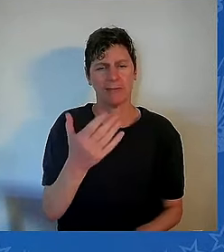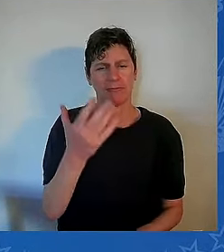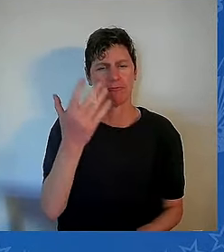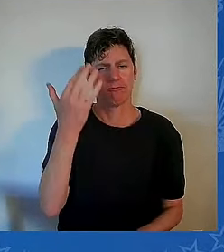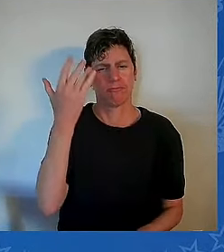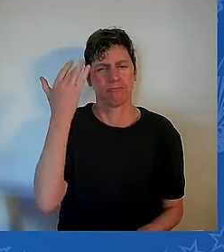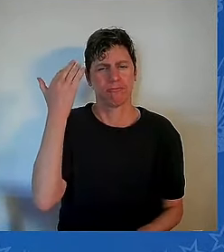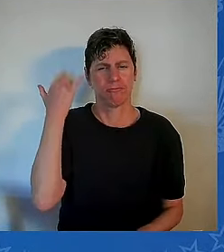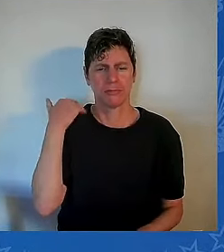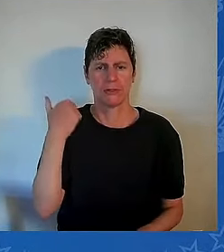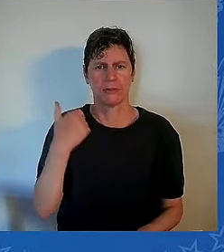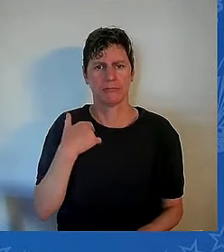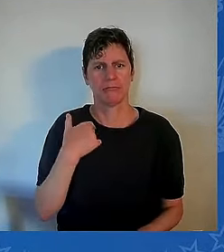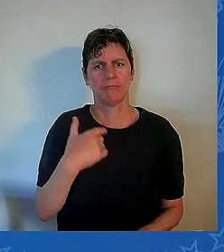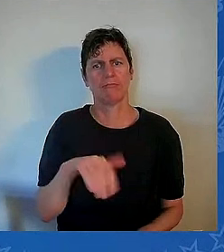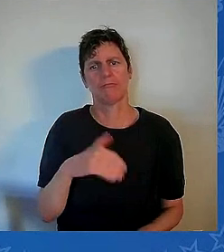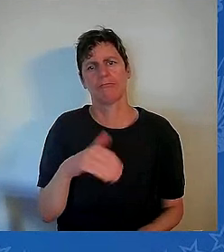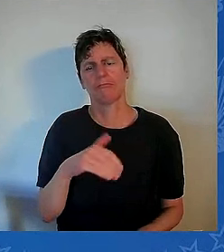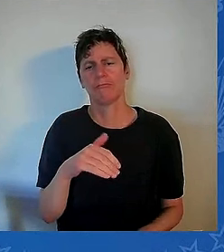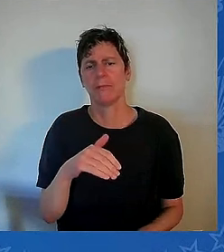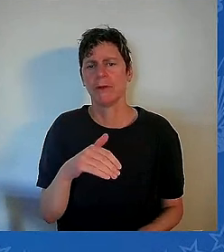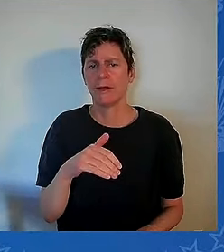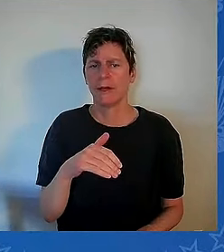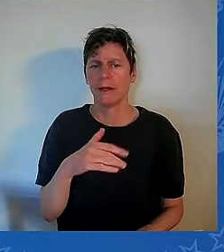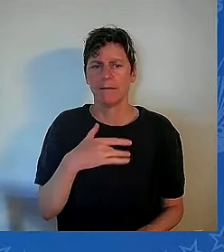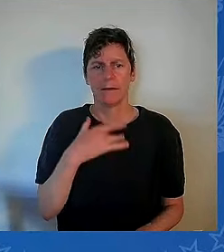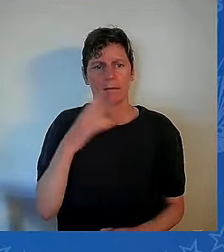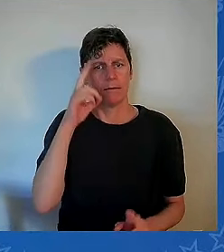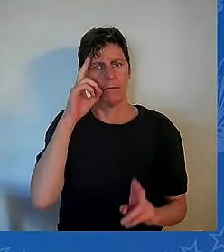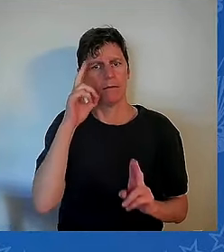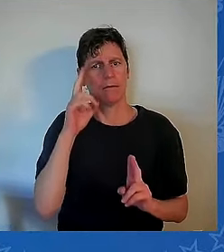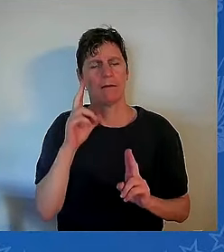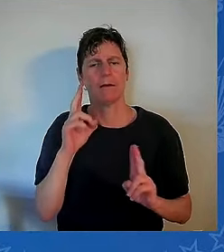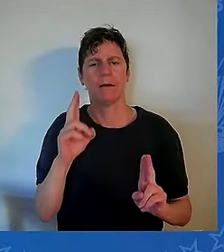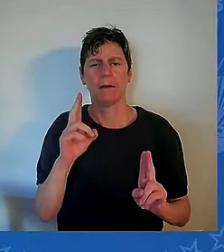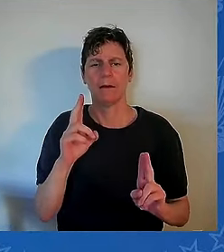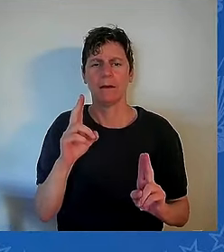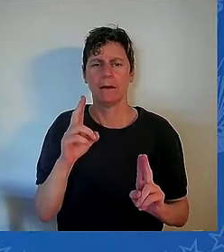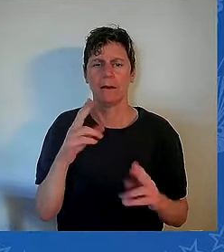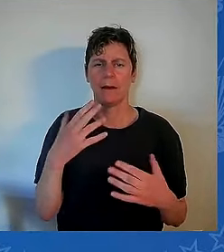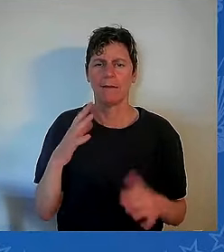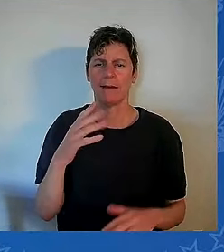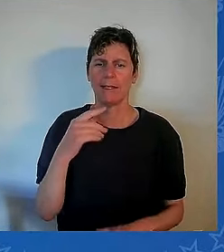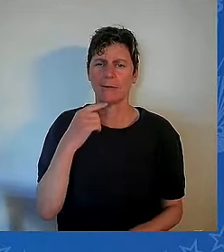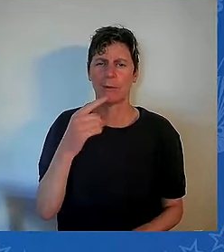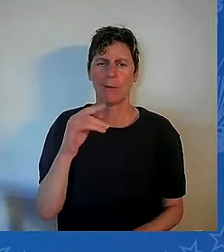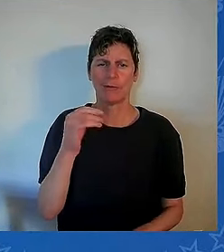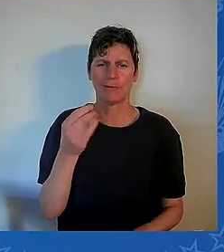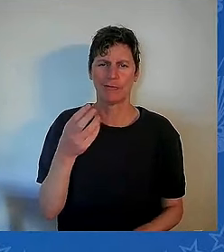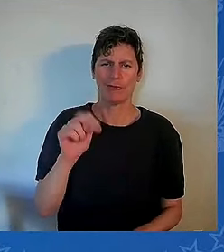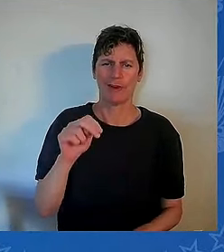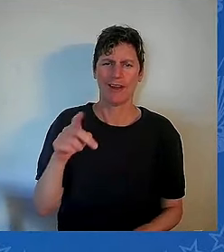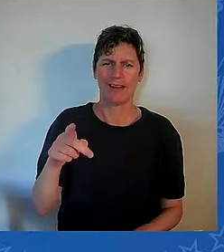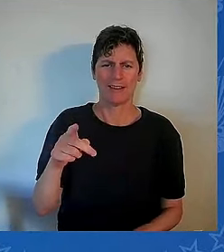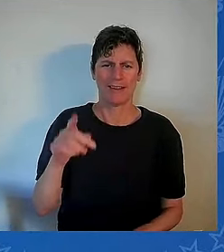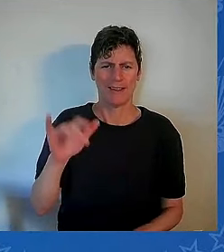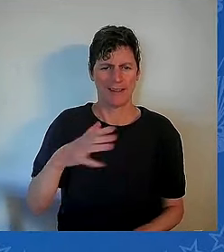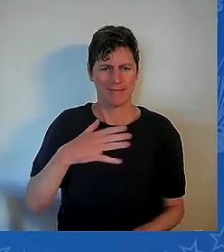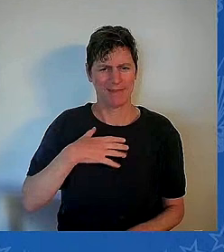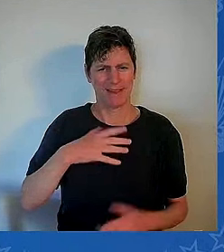this, my buddy. I could picture Bobby at my kitchen table with my dad and my mom. I could picture him there.